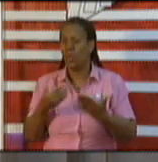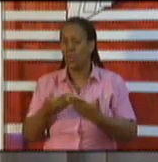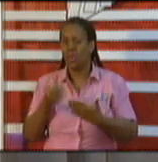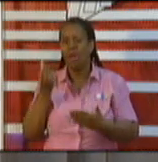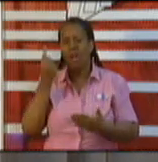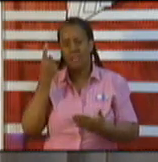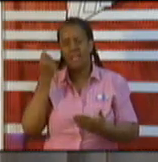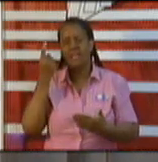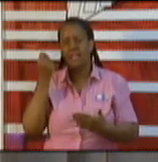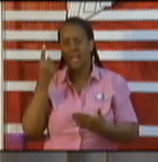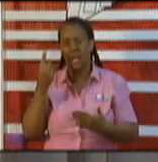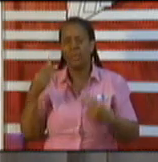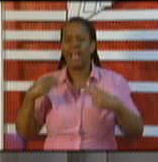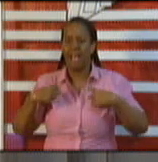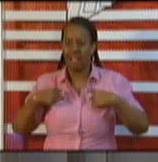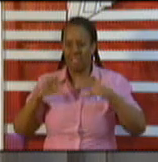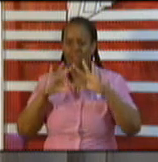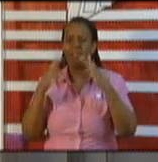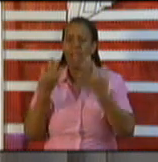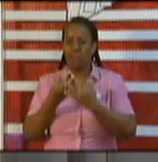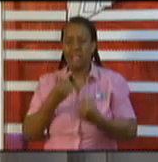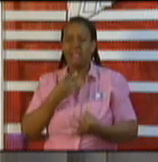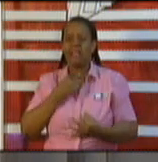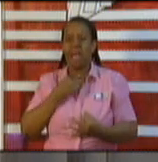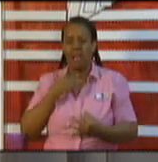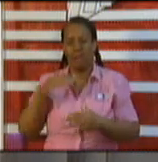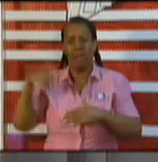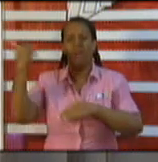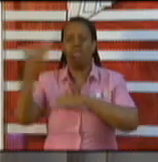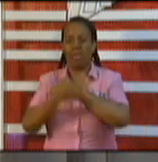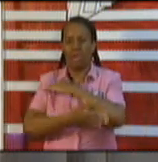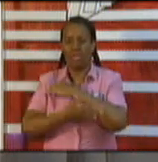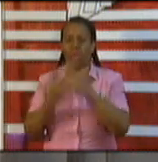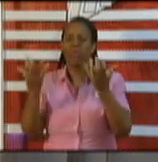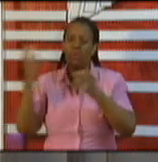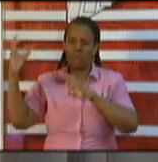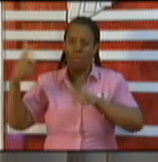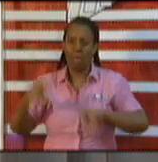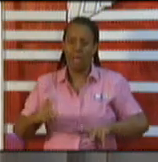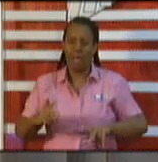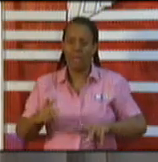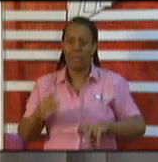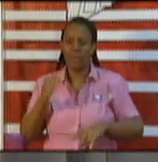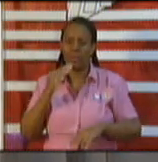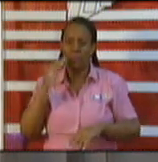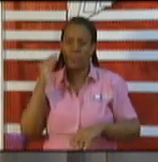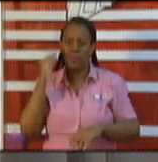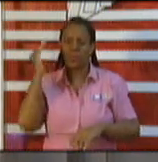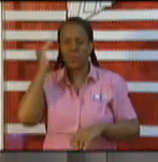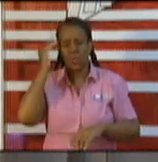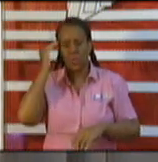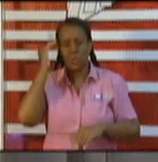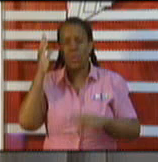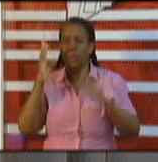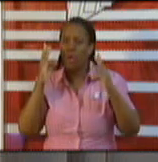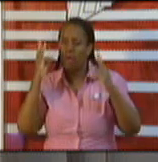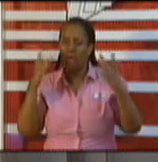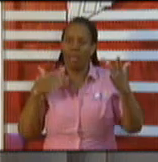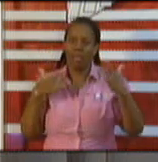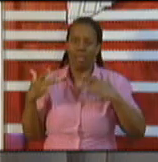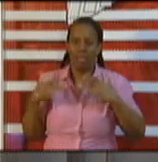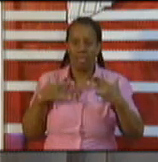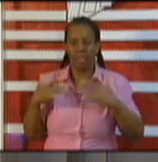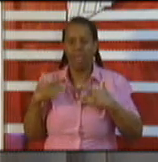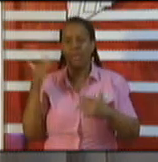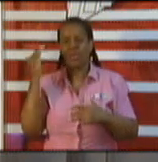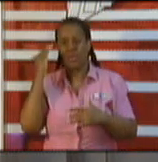who are outside of Trinidad and Tobago that we continue to be worried about. We understand how difficult it is for our citizens who went out and